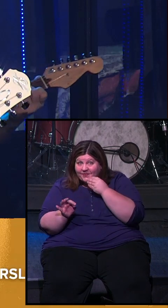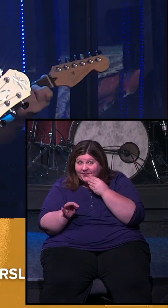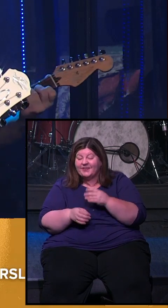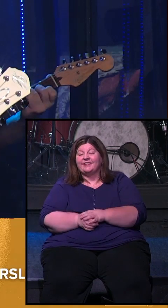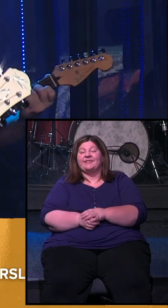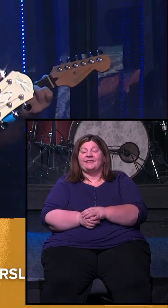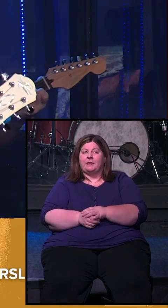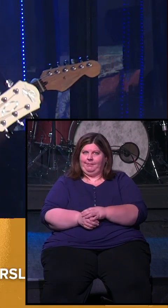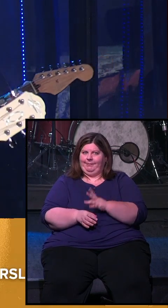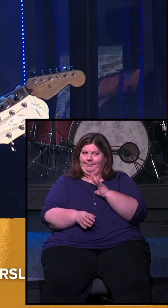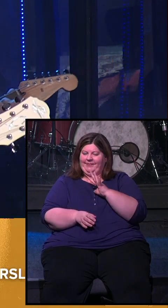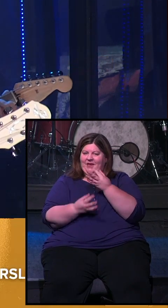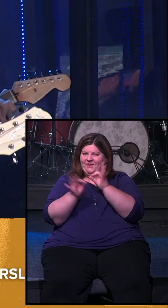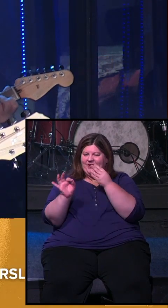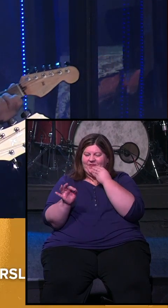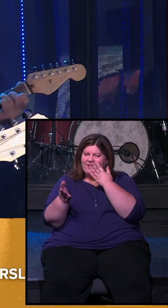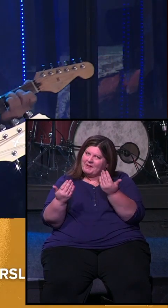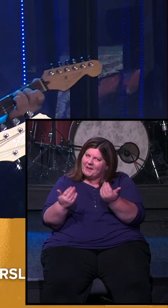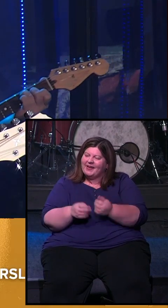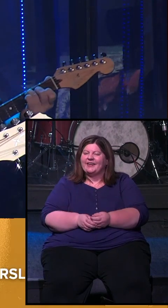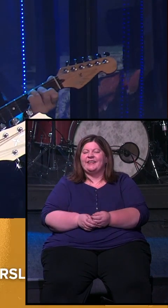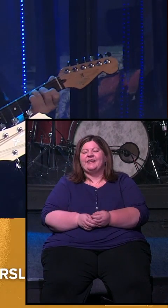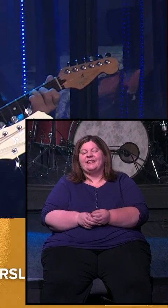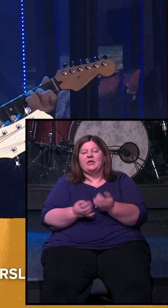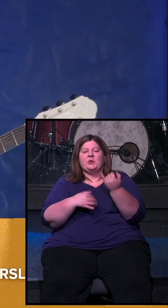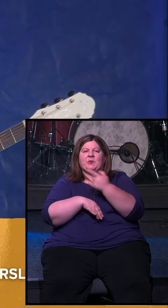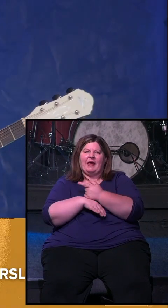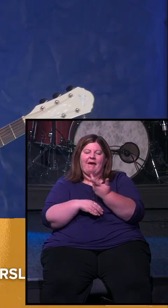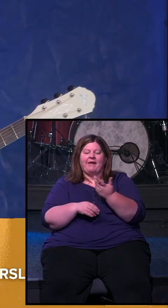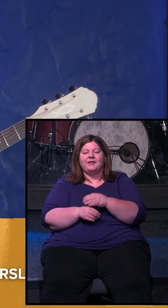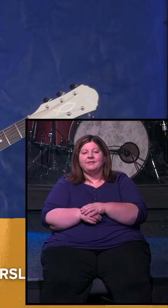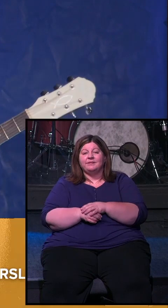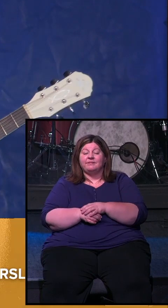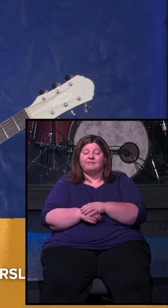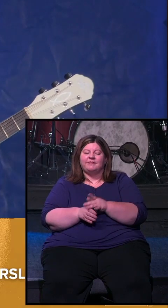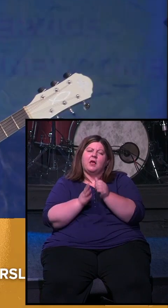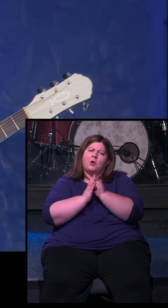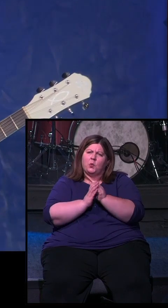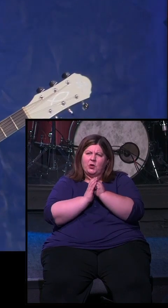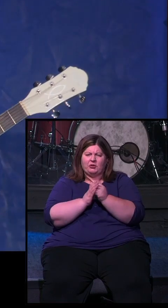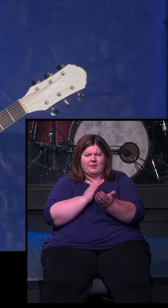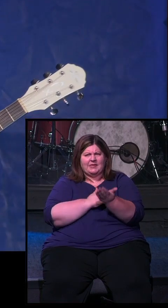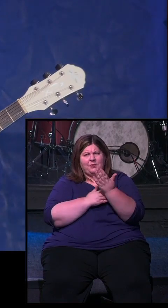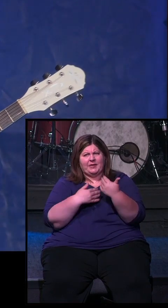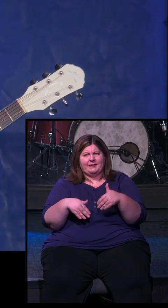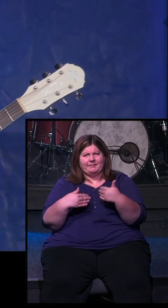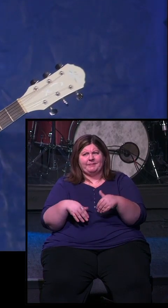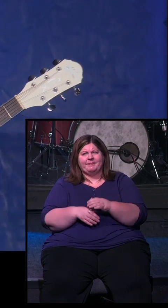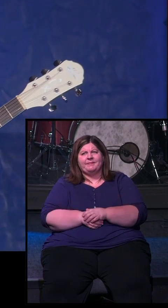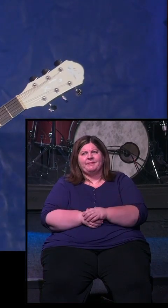than free lunch, right? So come on out to that today. But, man, we're here to worship the Lord this morning, okay?